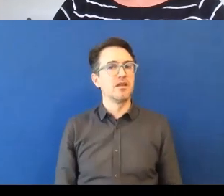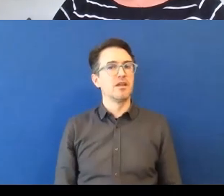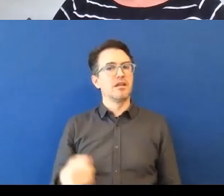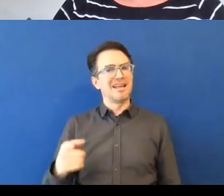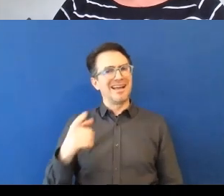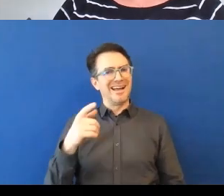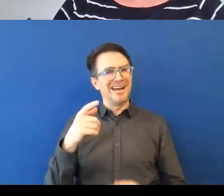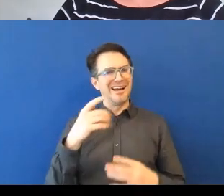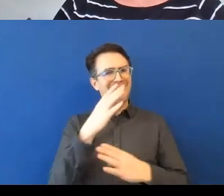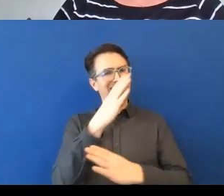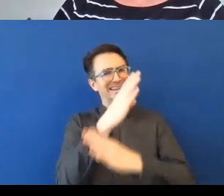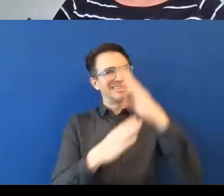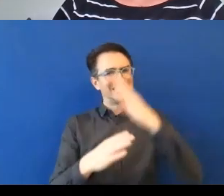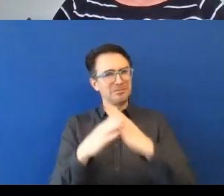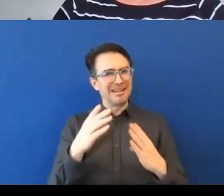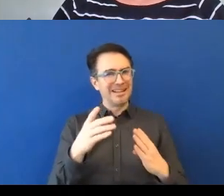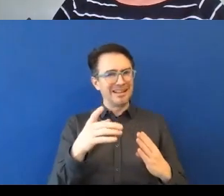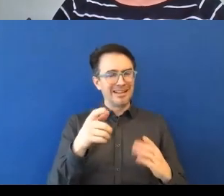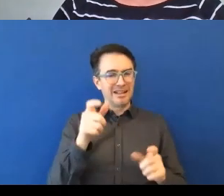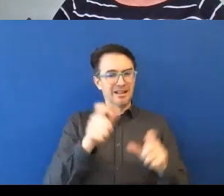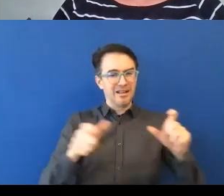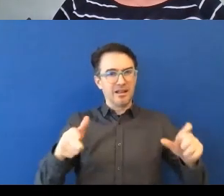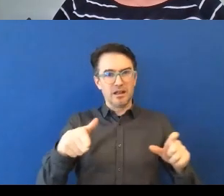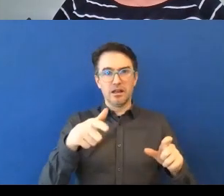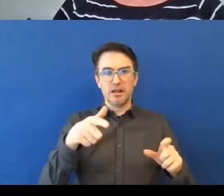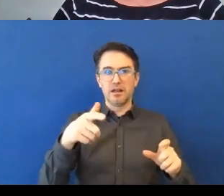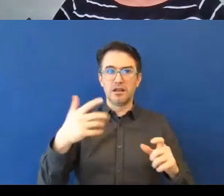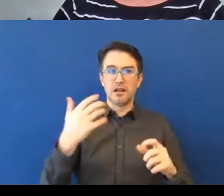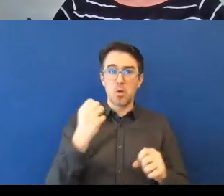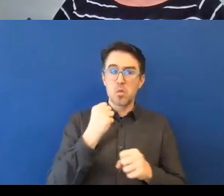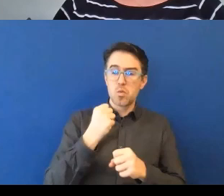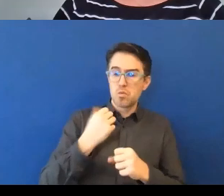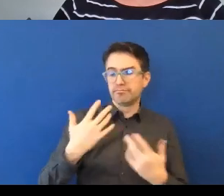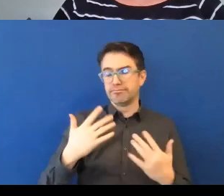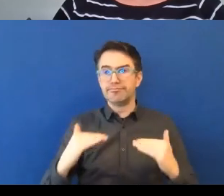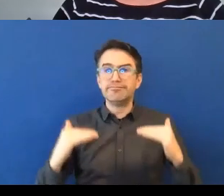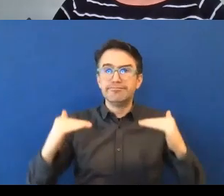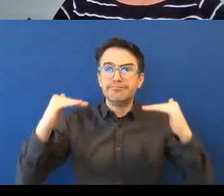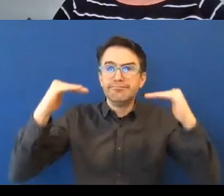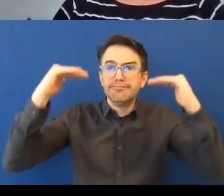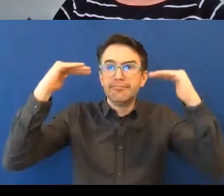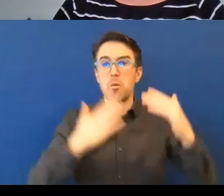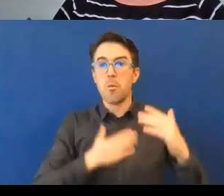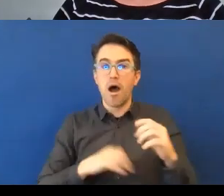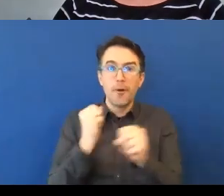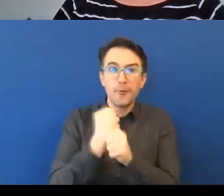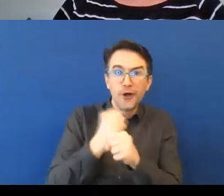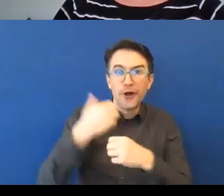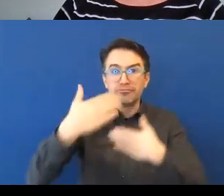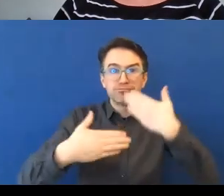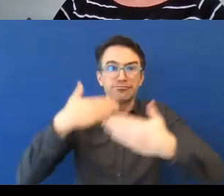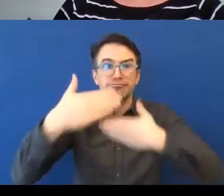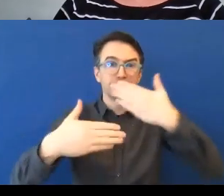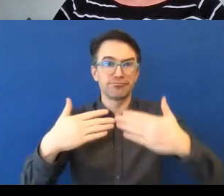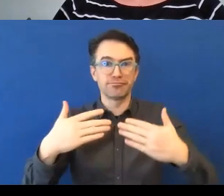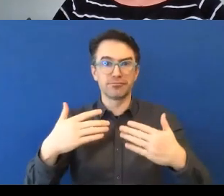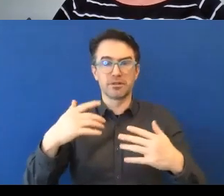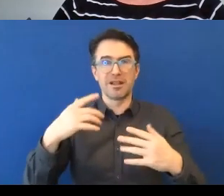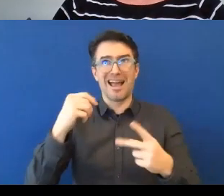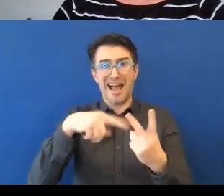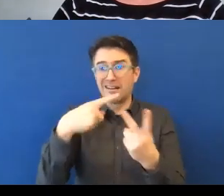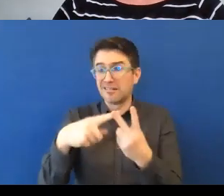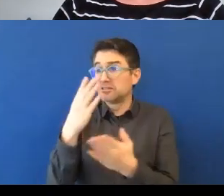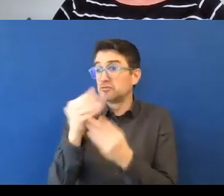must be the superhuman. You must not be weak. When actually, what we need for the 21st century is authentic leadership. We want people to be